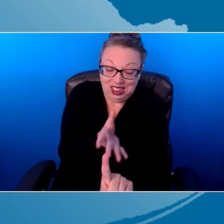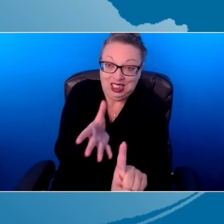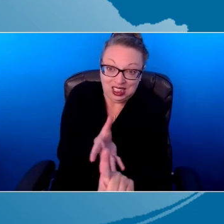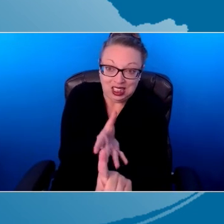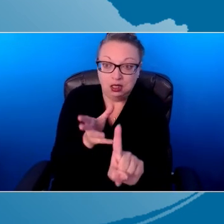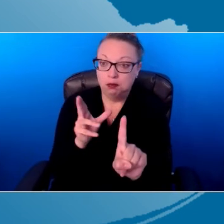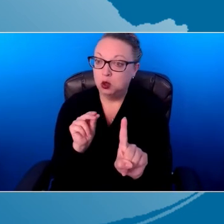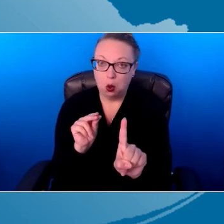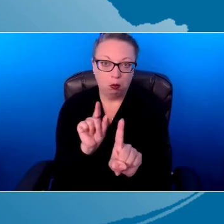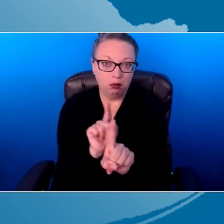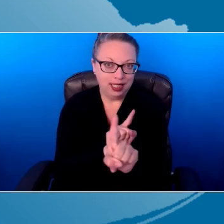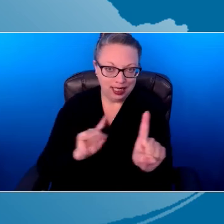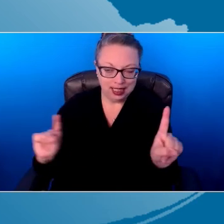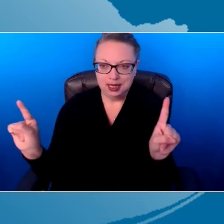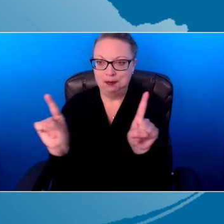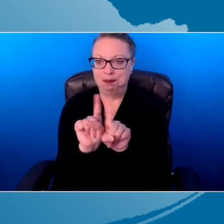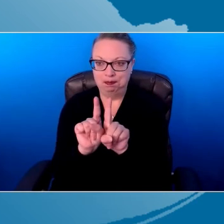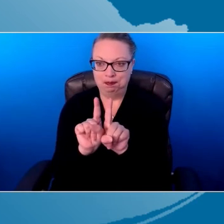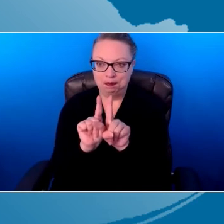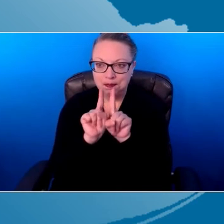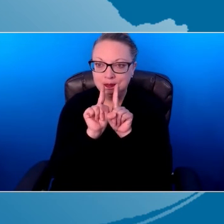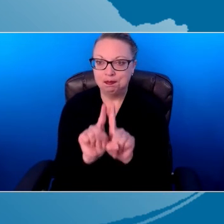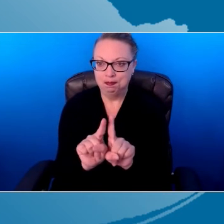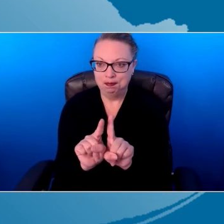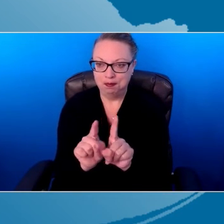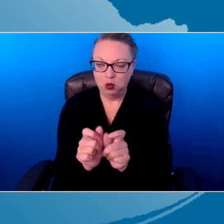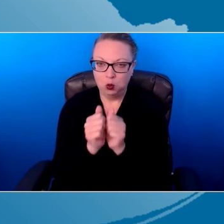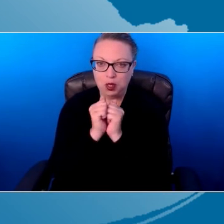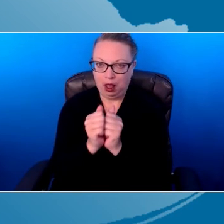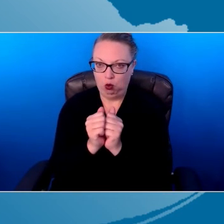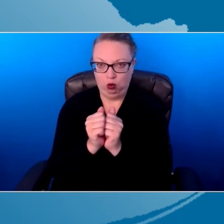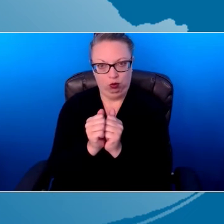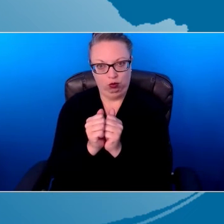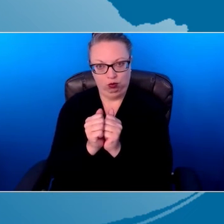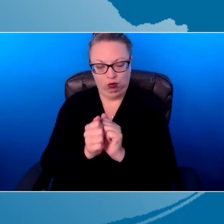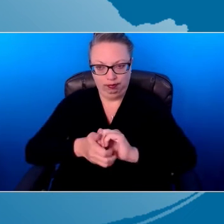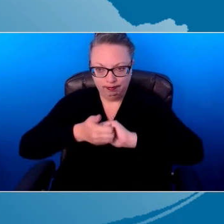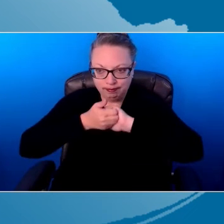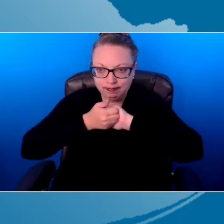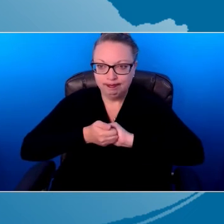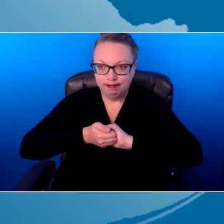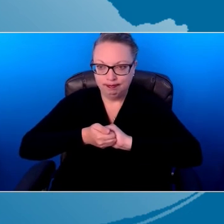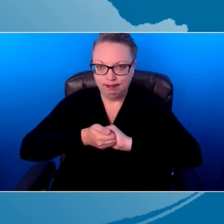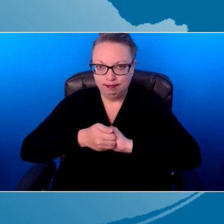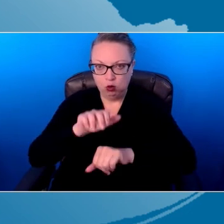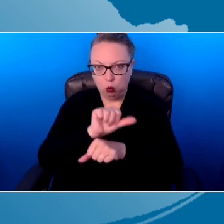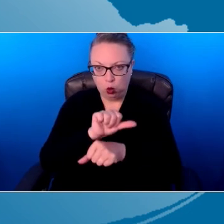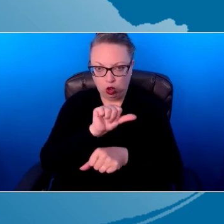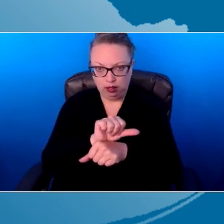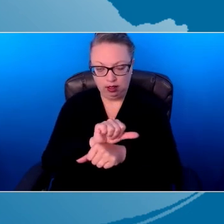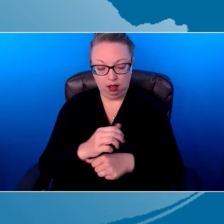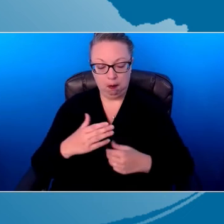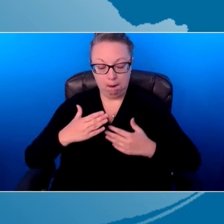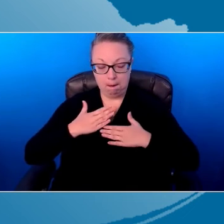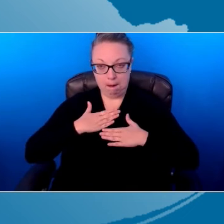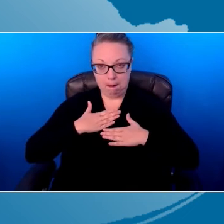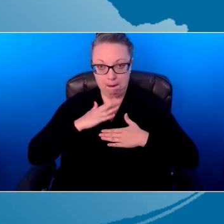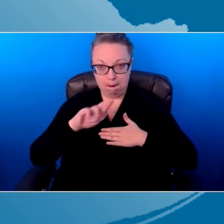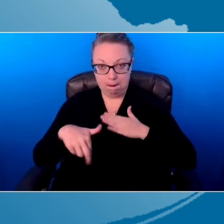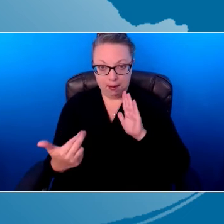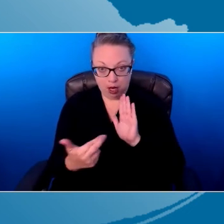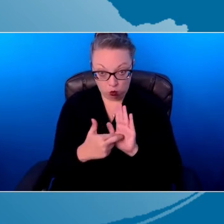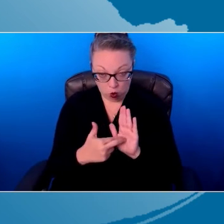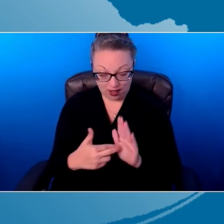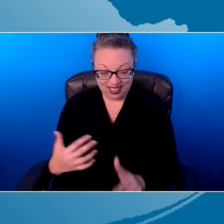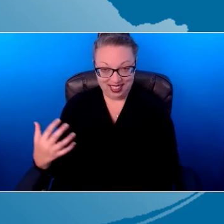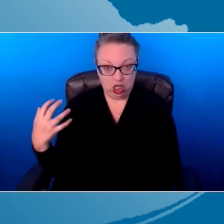But it's alongside. We're locking arms. We're shoulder to shoulder. And my role then is coach